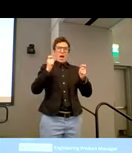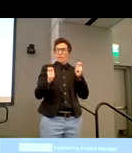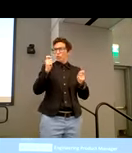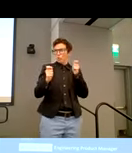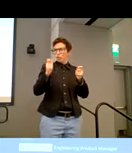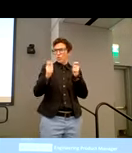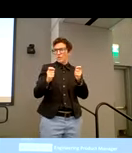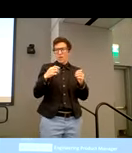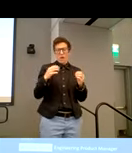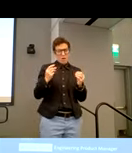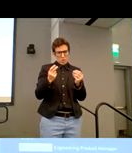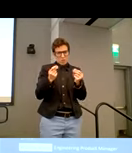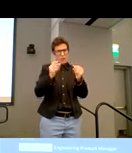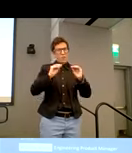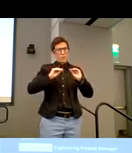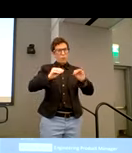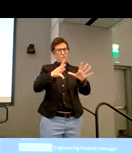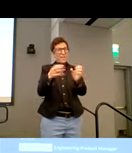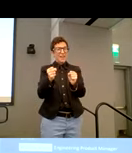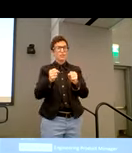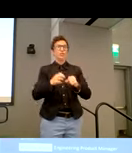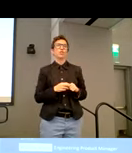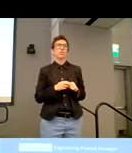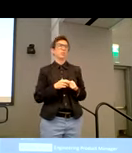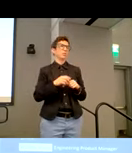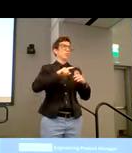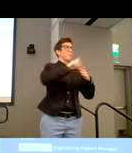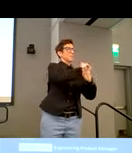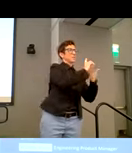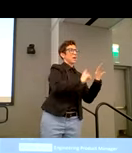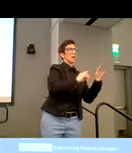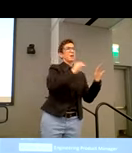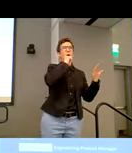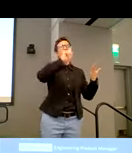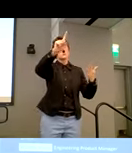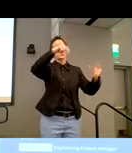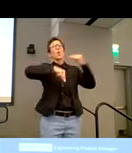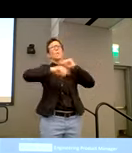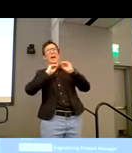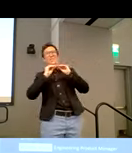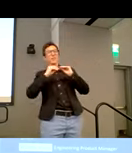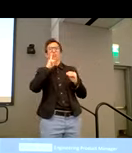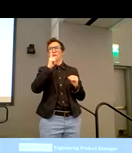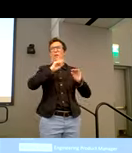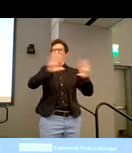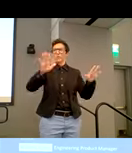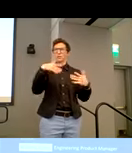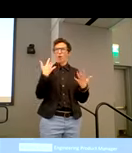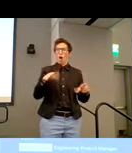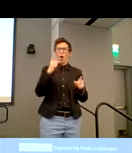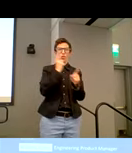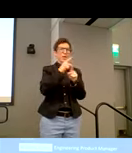and thinking about disability even more, uh, you know, starting from design so that we don't have to fix that later on. But I think more importantly,